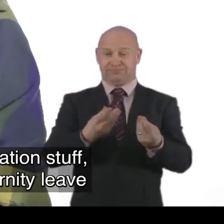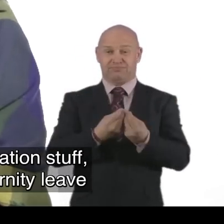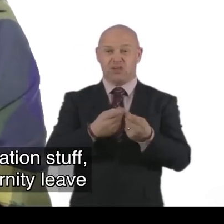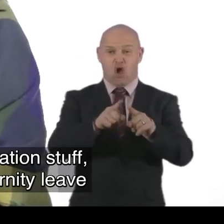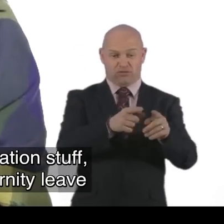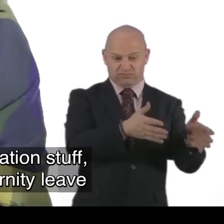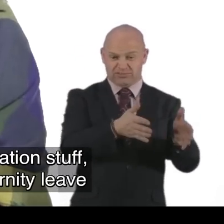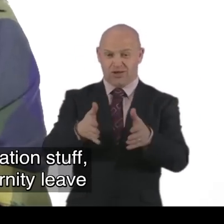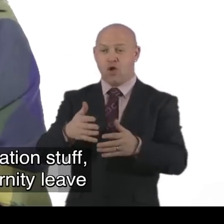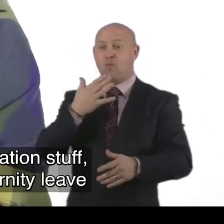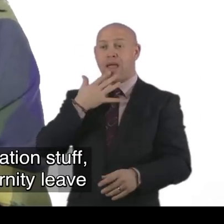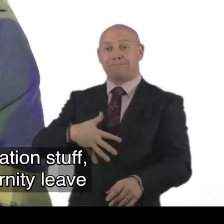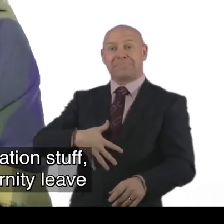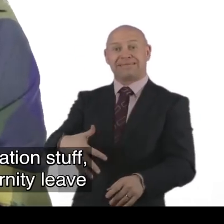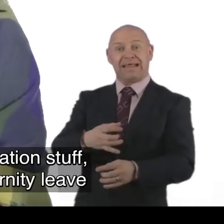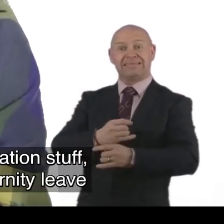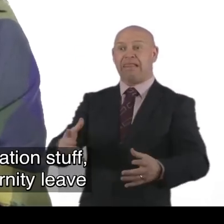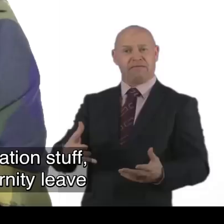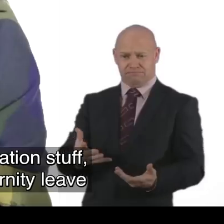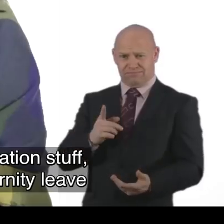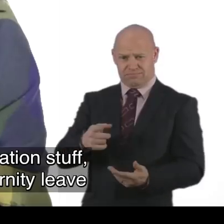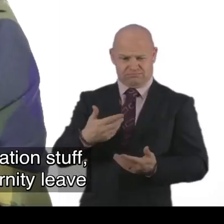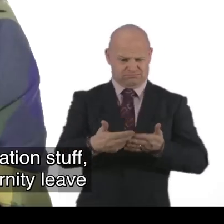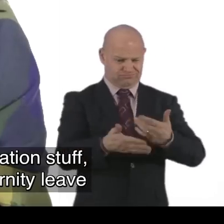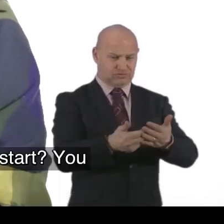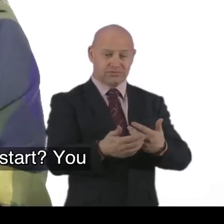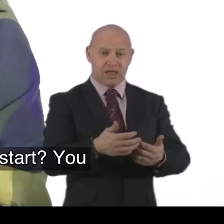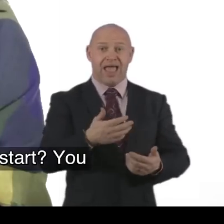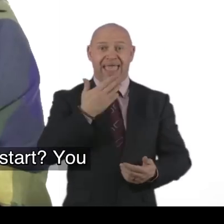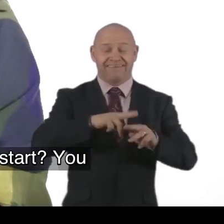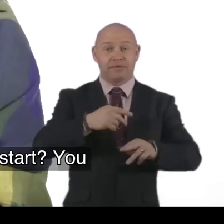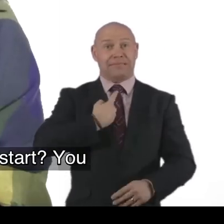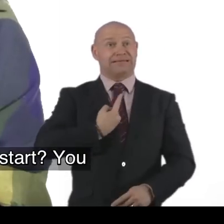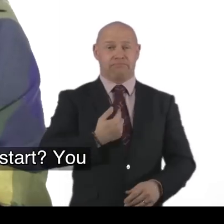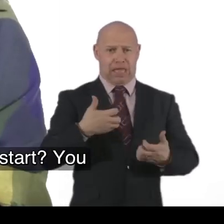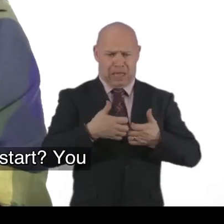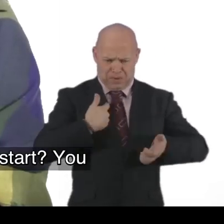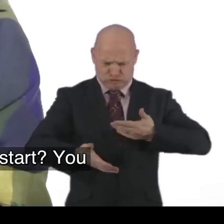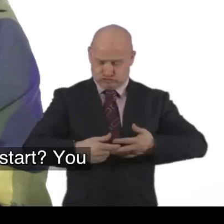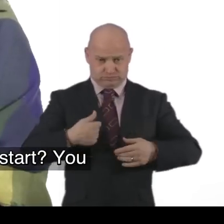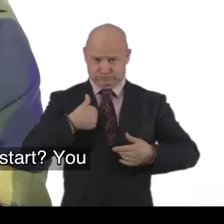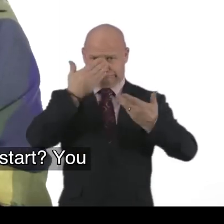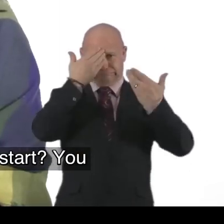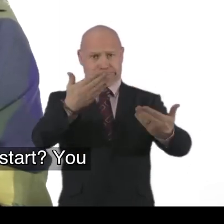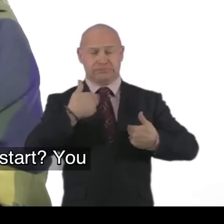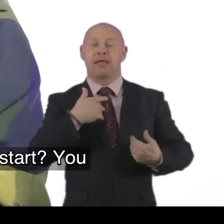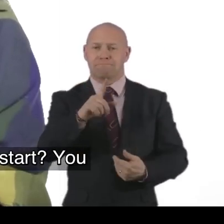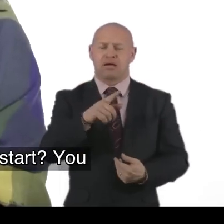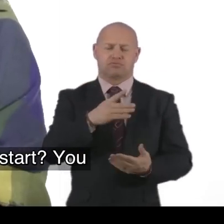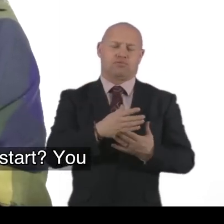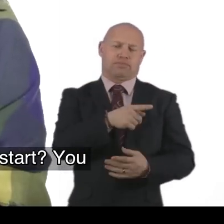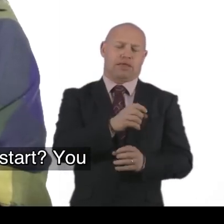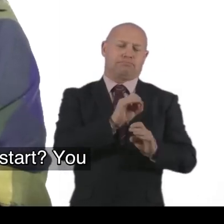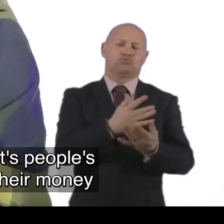information stuff. Even just like. Down to. One of our PAs went on maternity leave. And it was. Sorting out. mean. Where would you start? You wouldn't know. So.